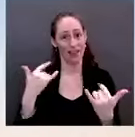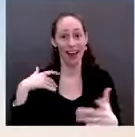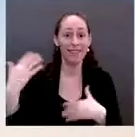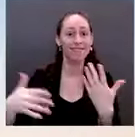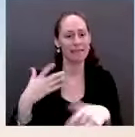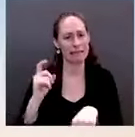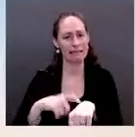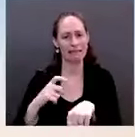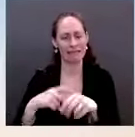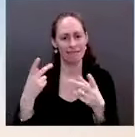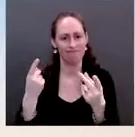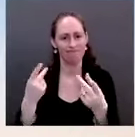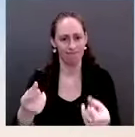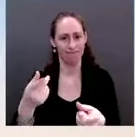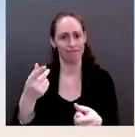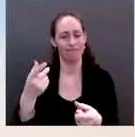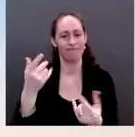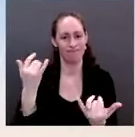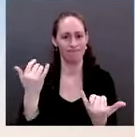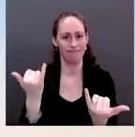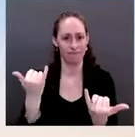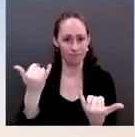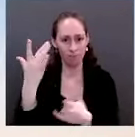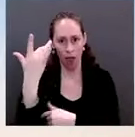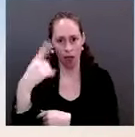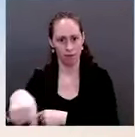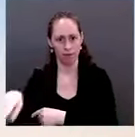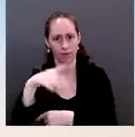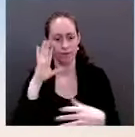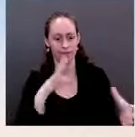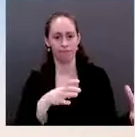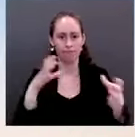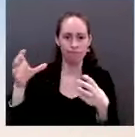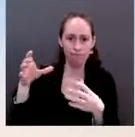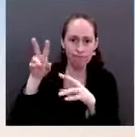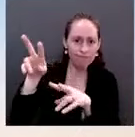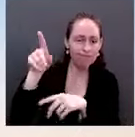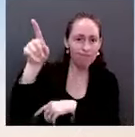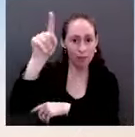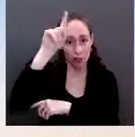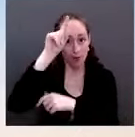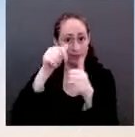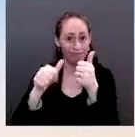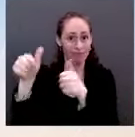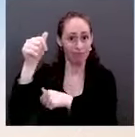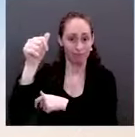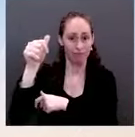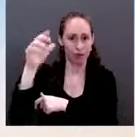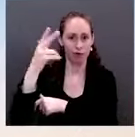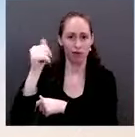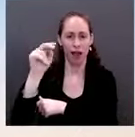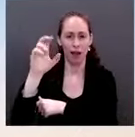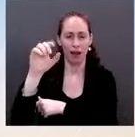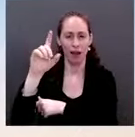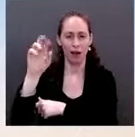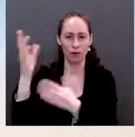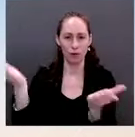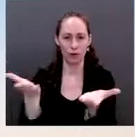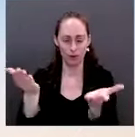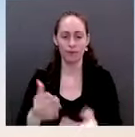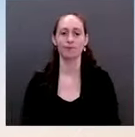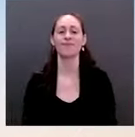if possible. I just have a couple of items for you at the top. Today, the White House Task Force on Worker Organizing and